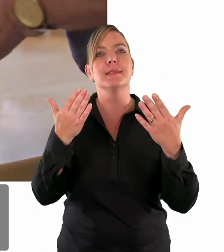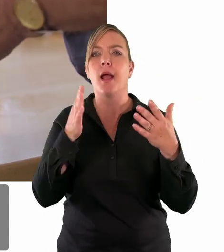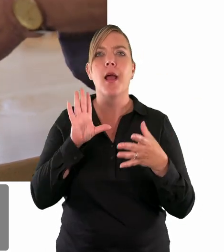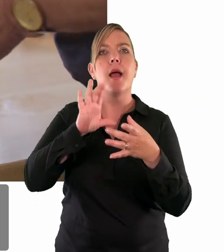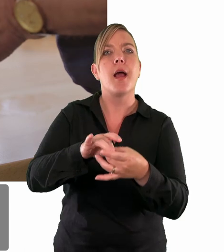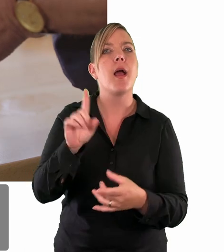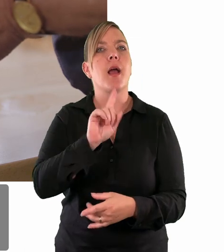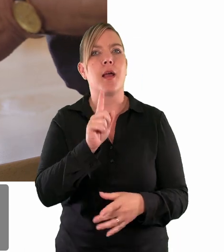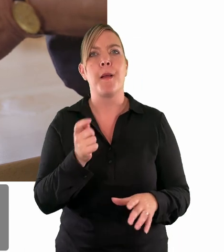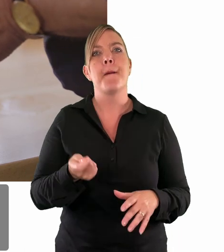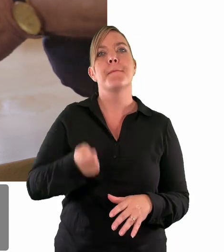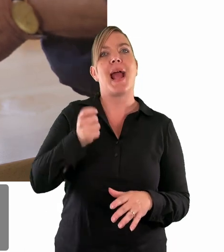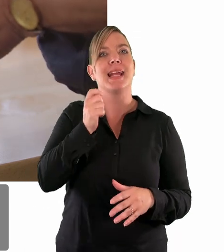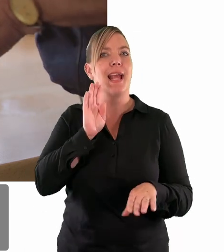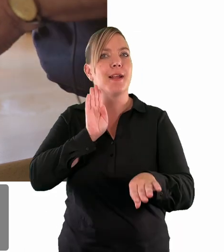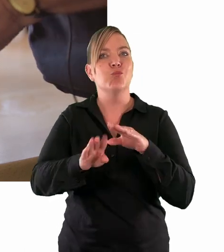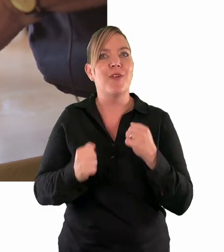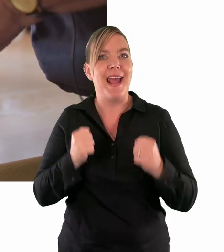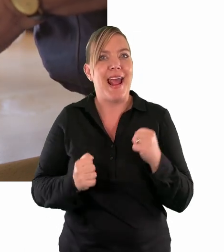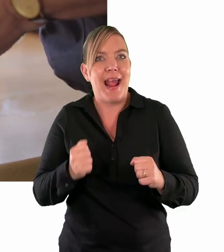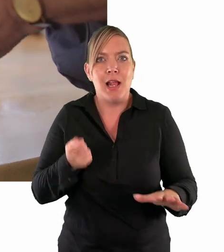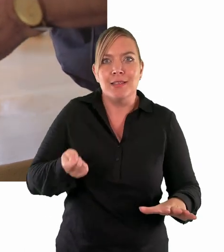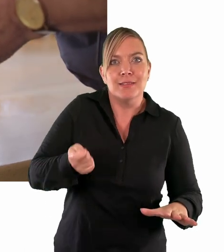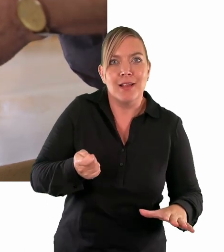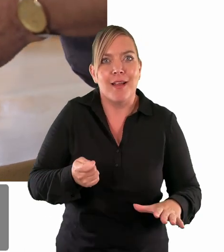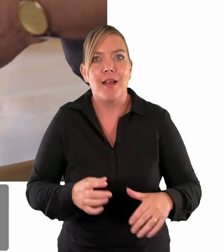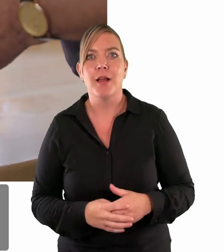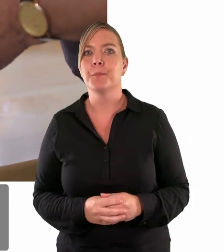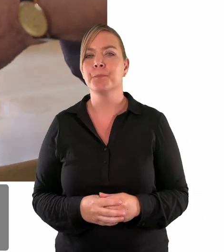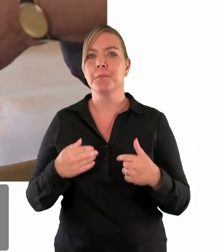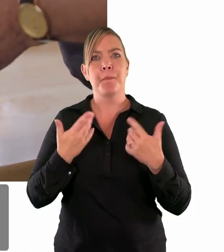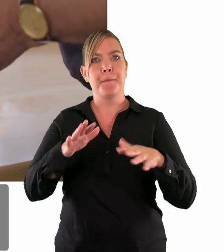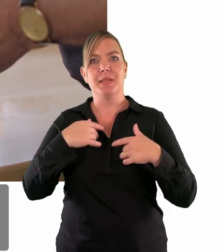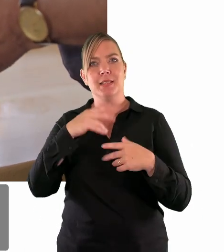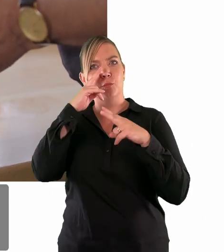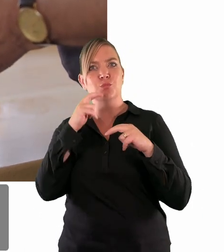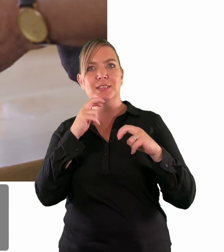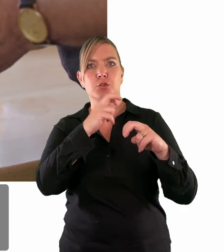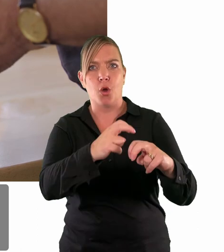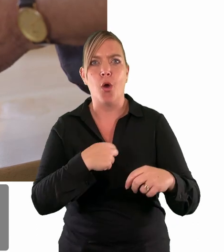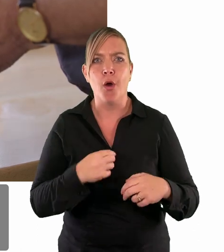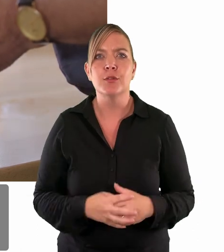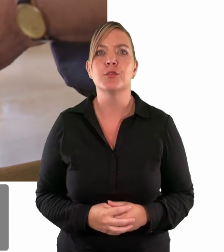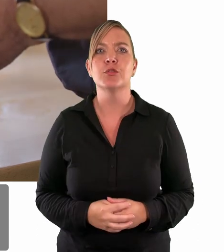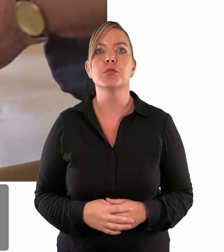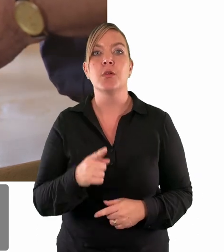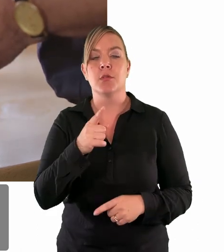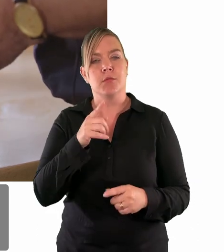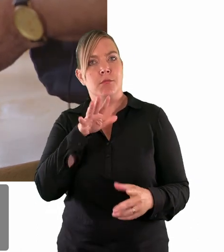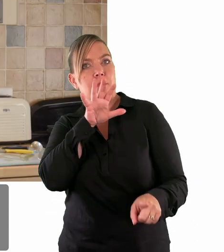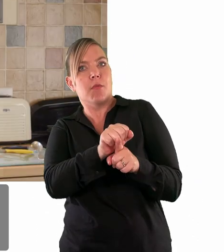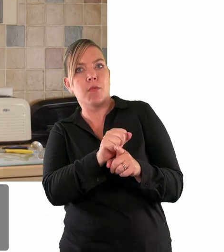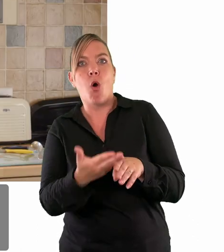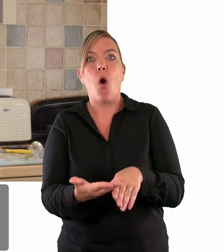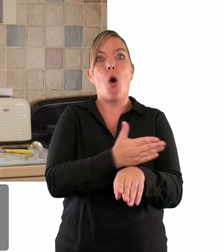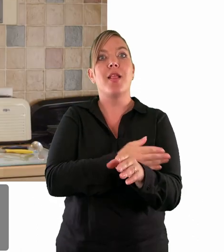do pancake races and I just did a little bit of research on that and it turns out that